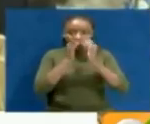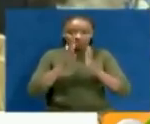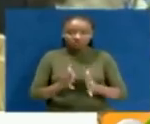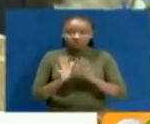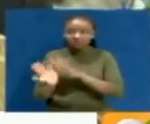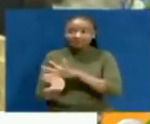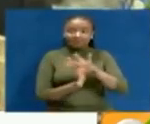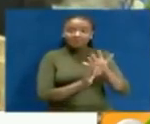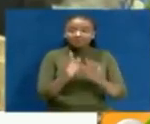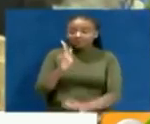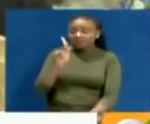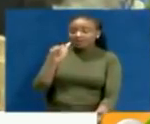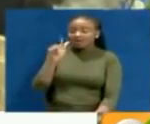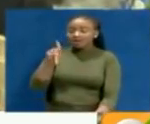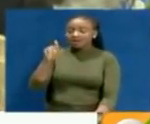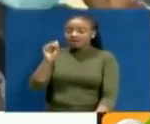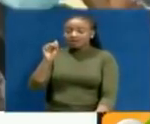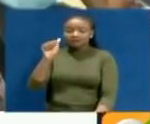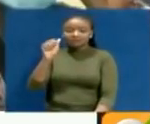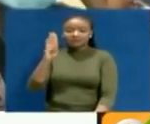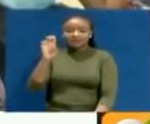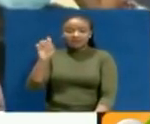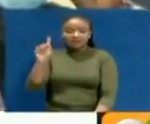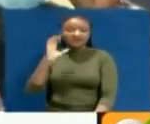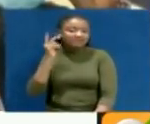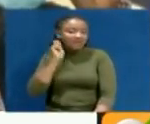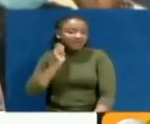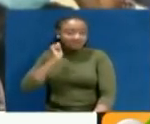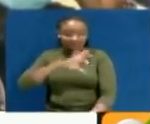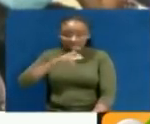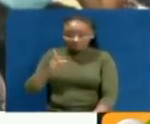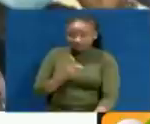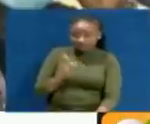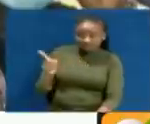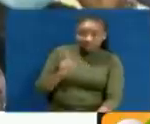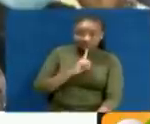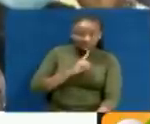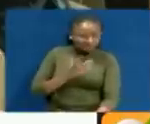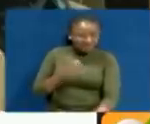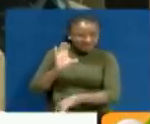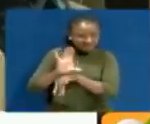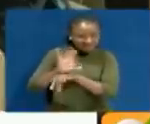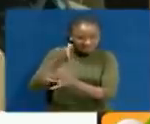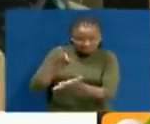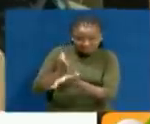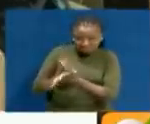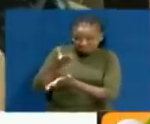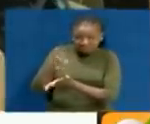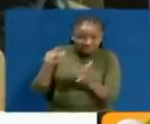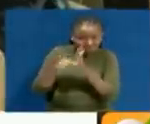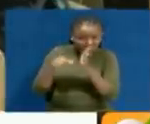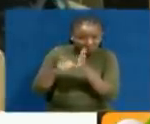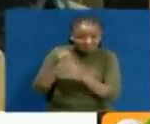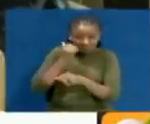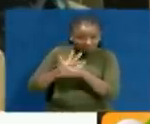At the Capsabat Full Gospel Church in Nandi, church leaders refuted claims that the church is the weakest link and super